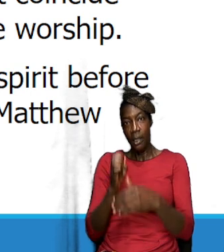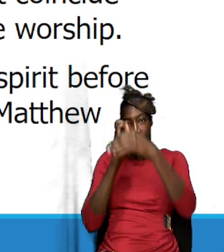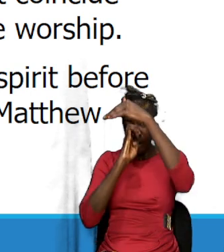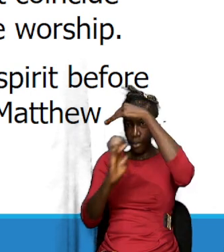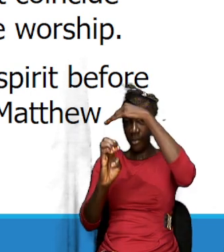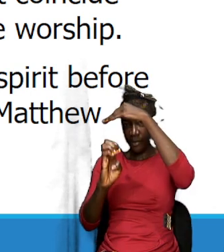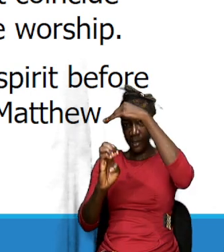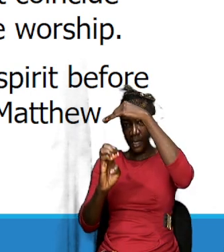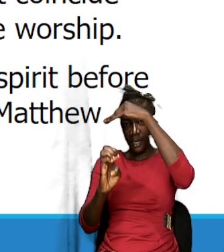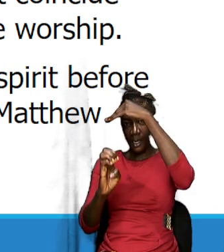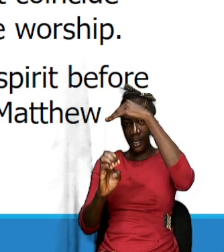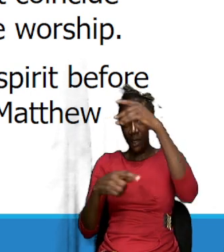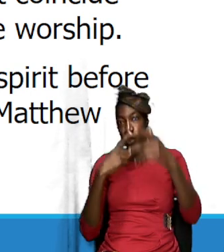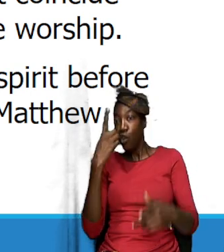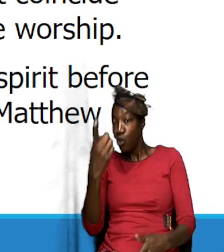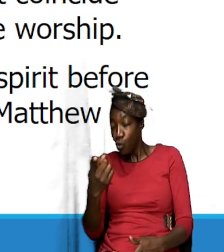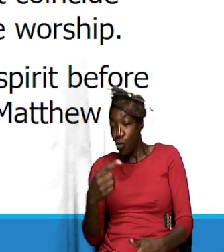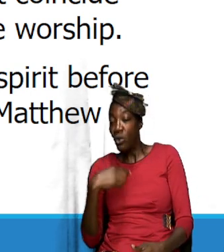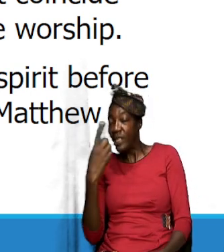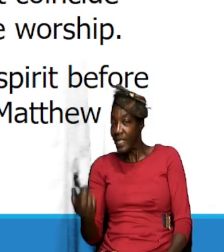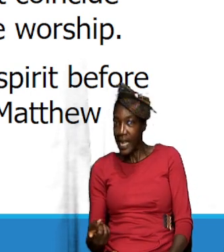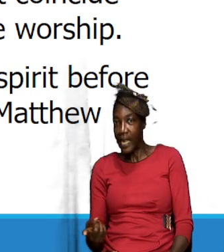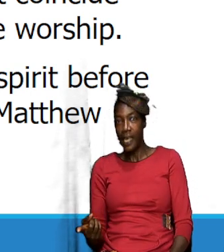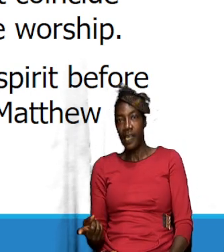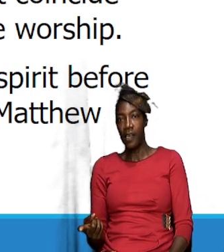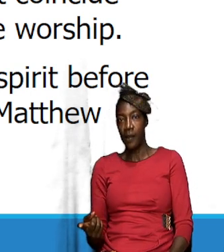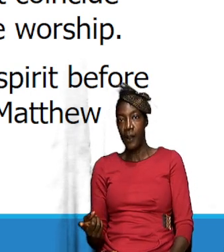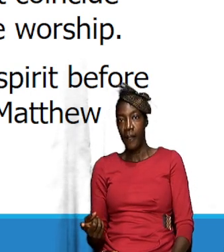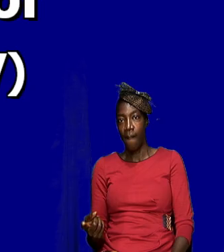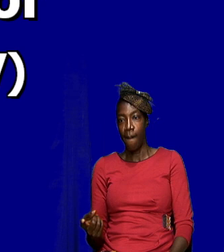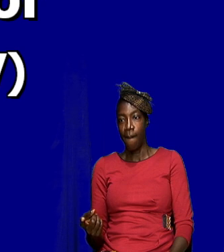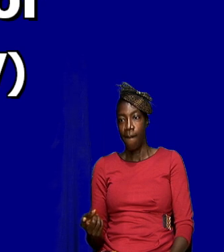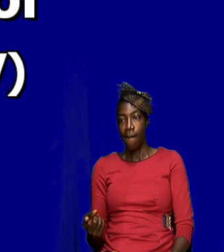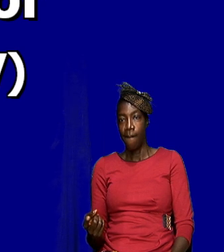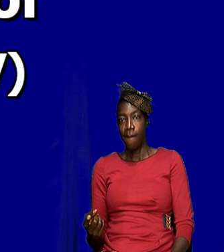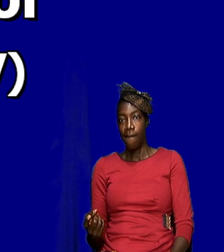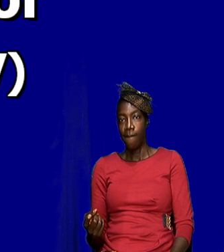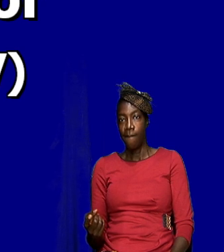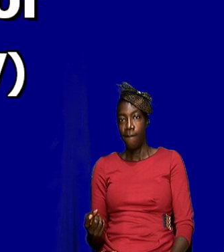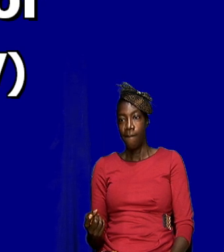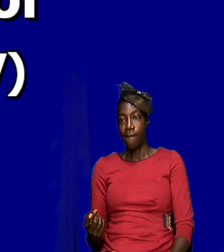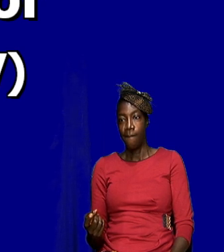prophesy of you saying verse 8